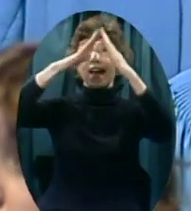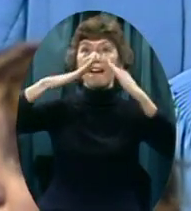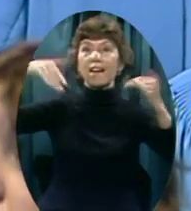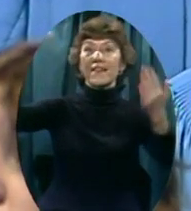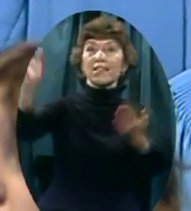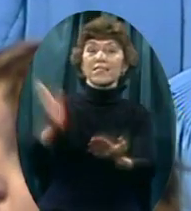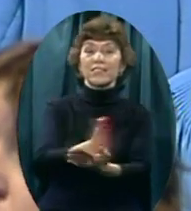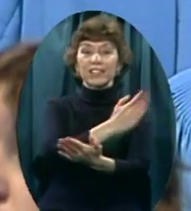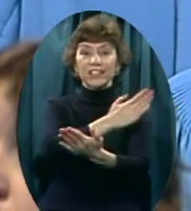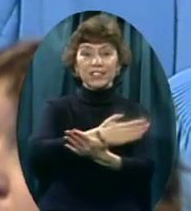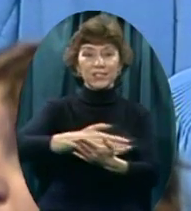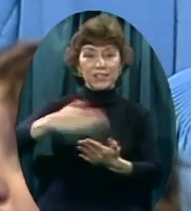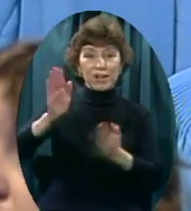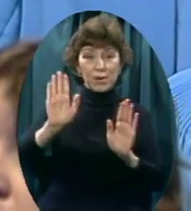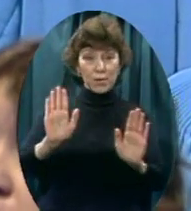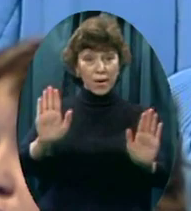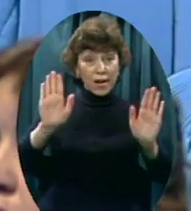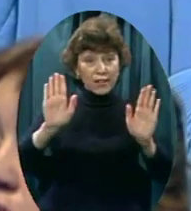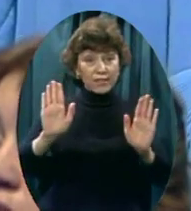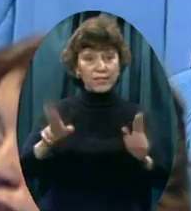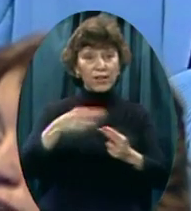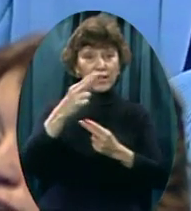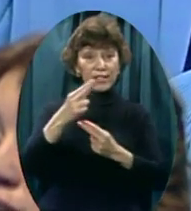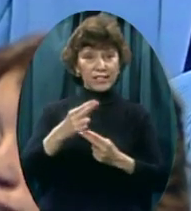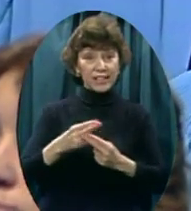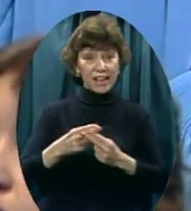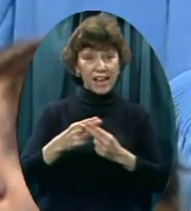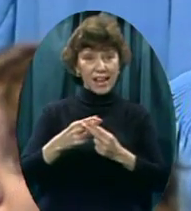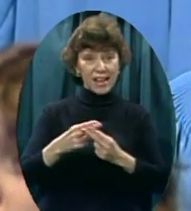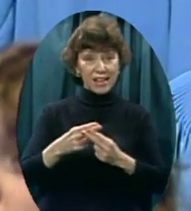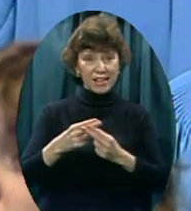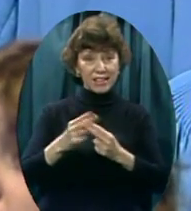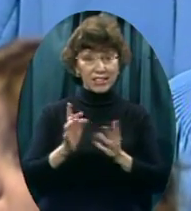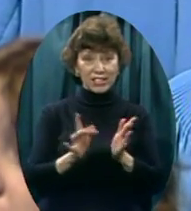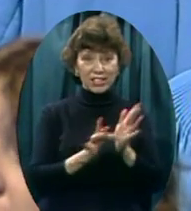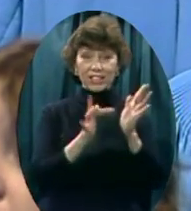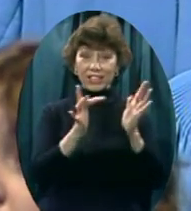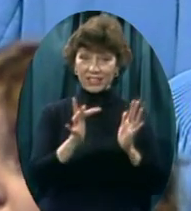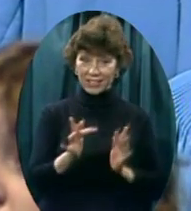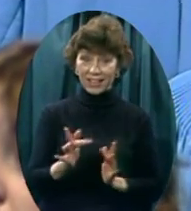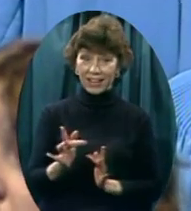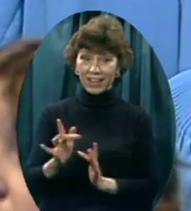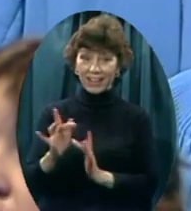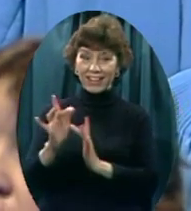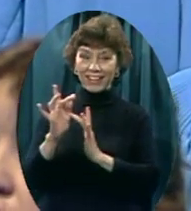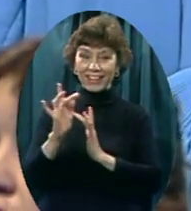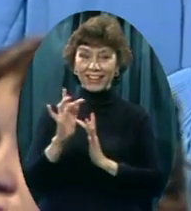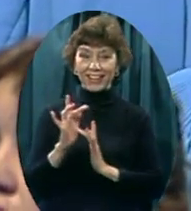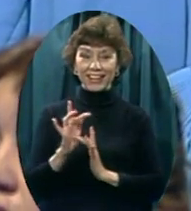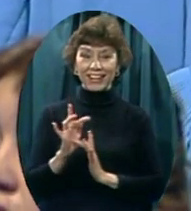Wonderful name, Jesus,